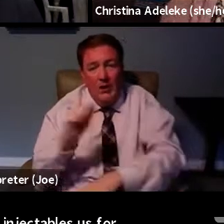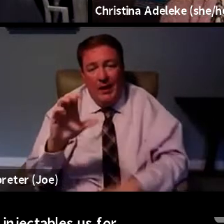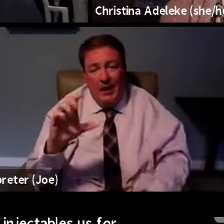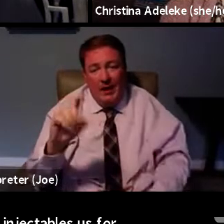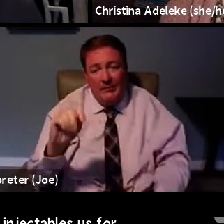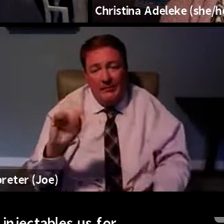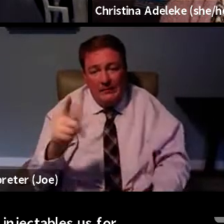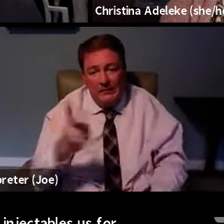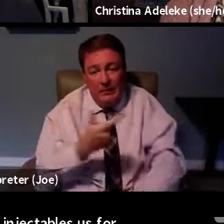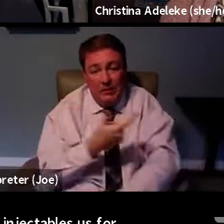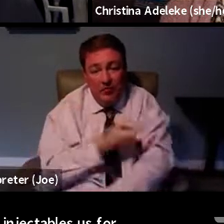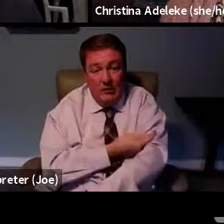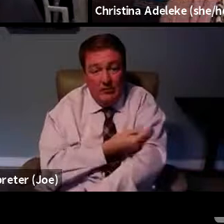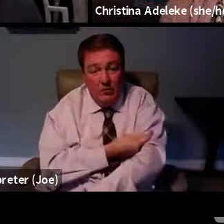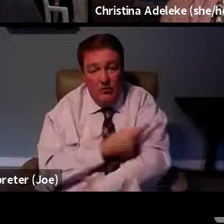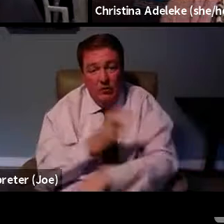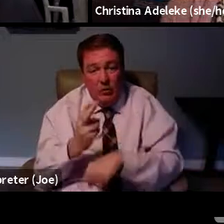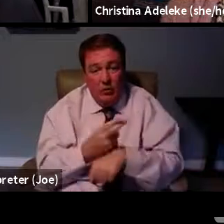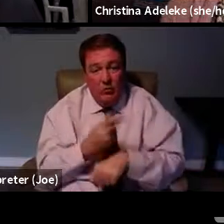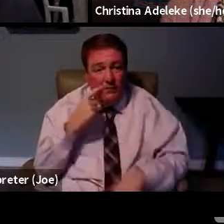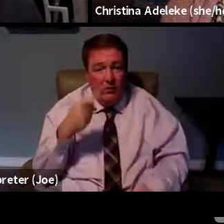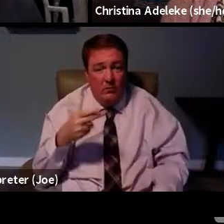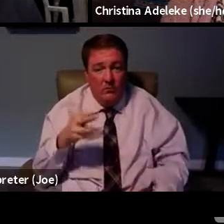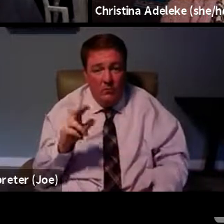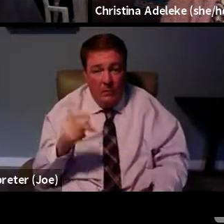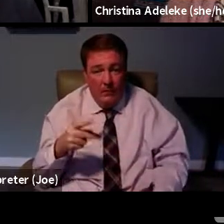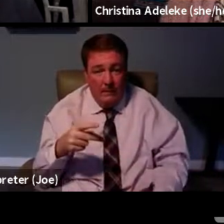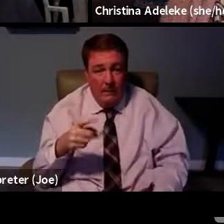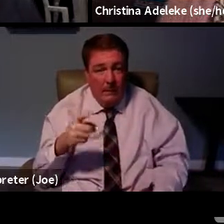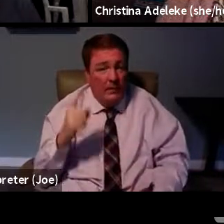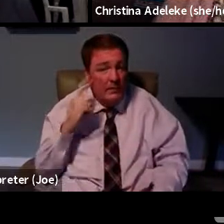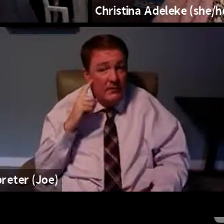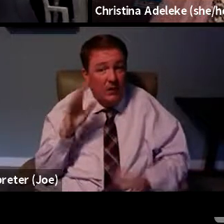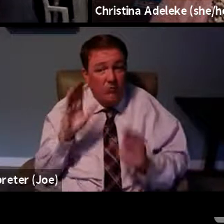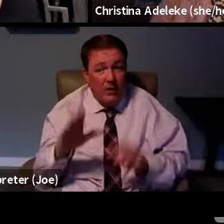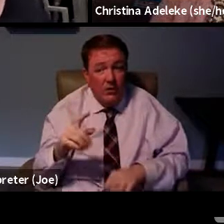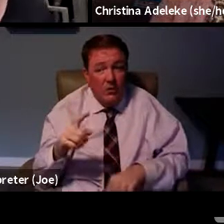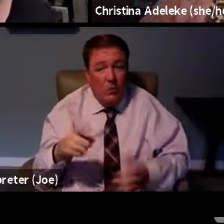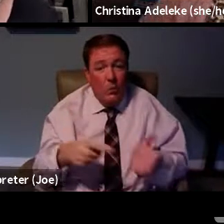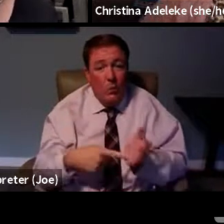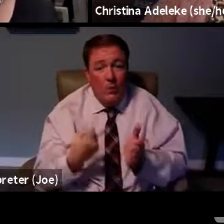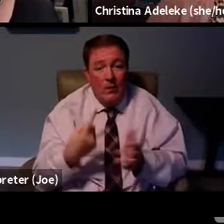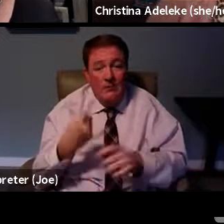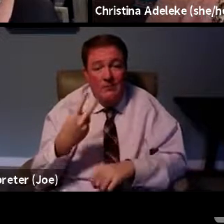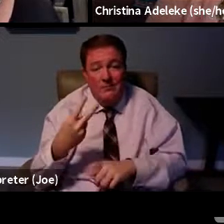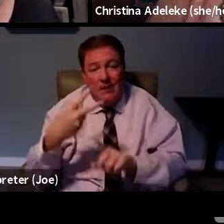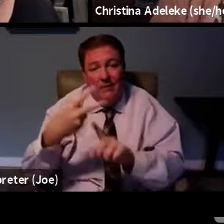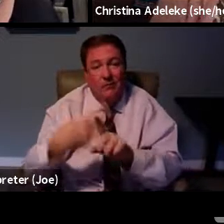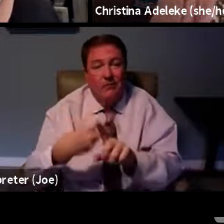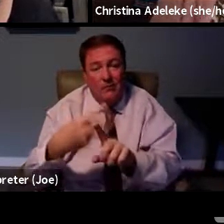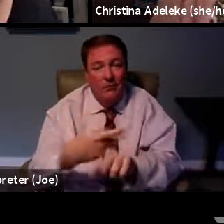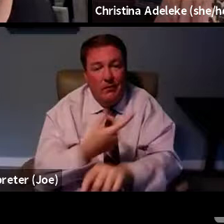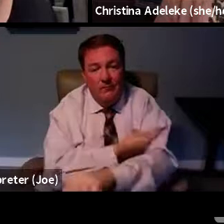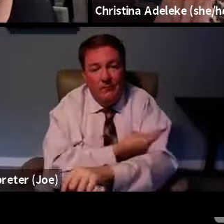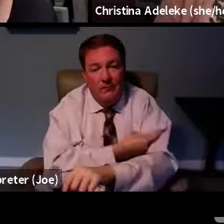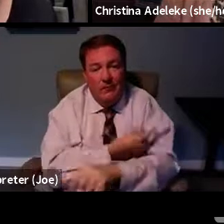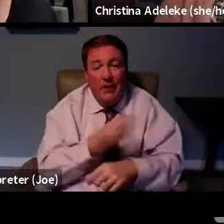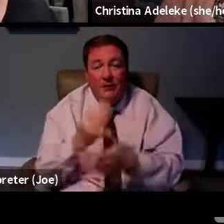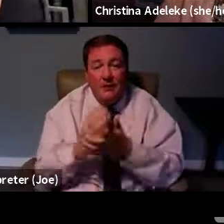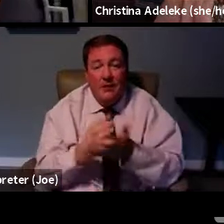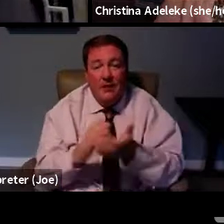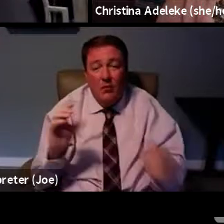And, you know, and they sound amazing, once a month, once every two months. And even we're going to have some oral